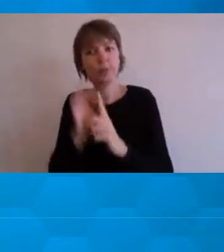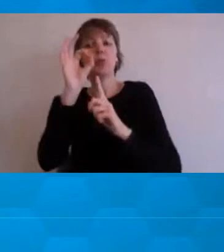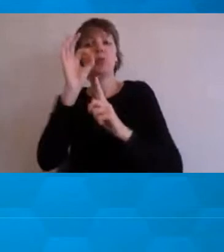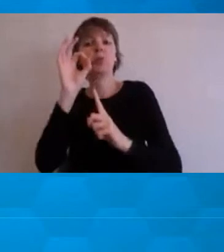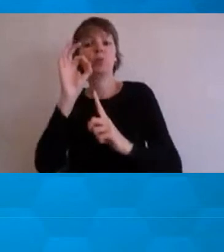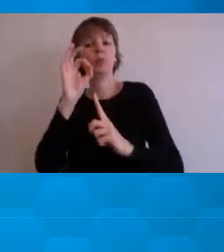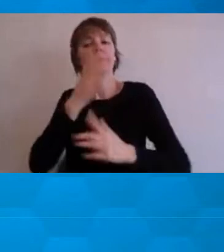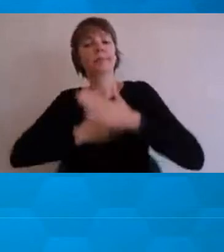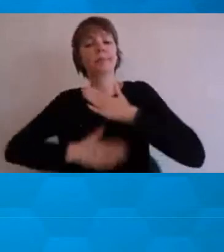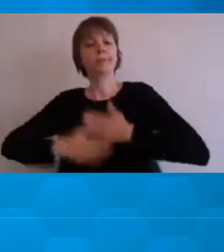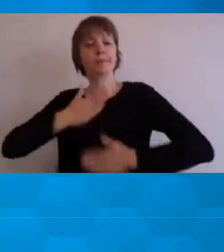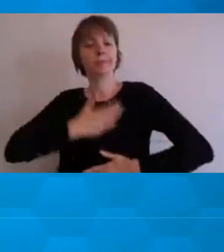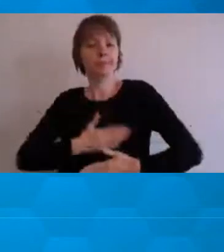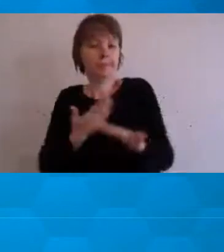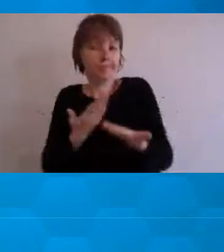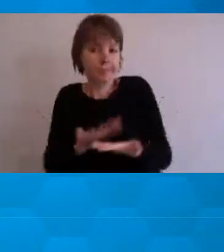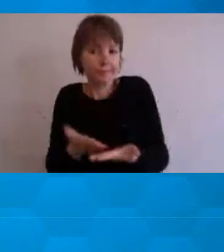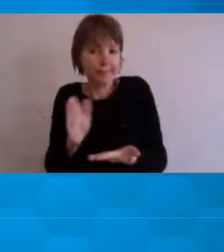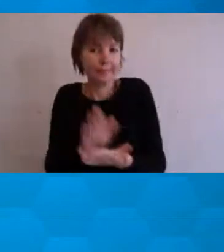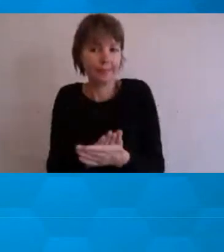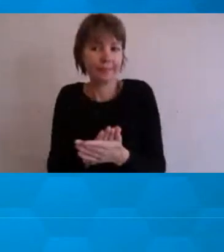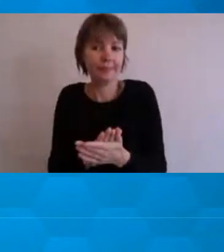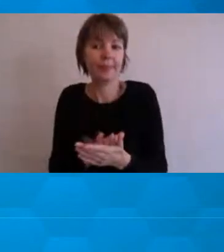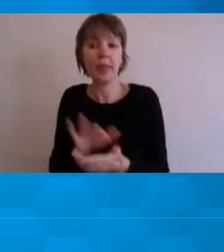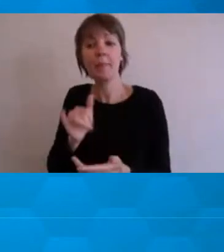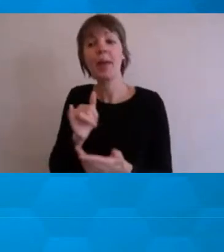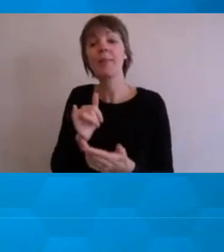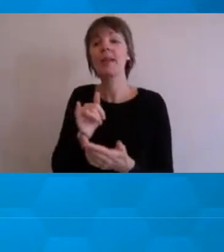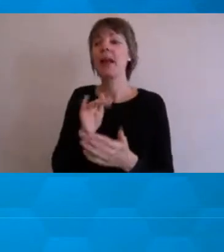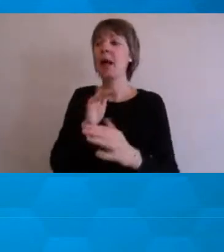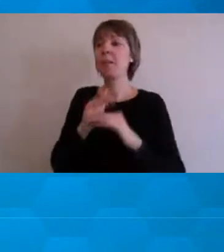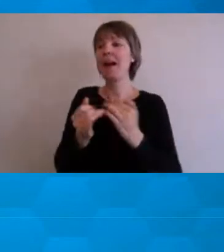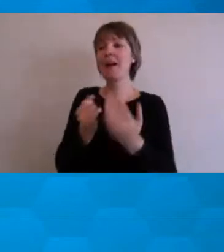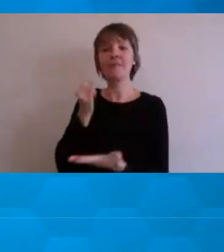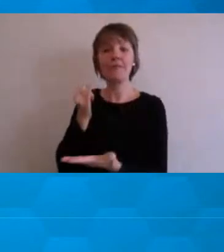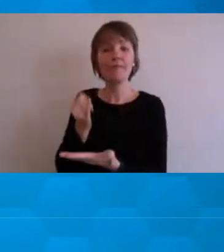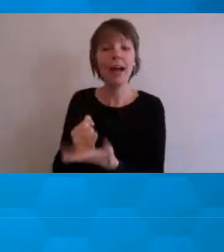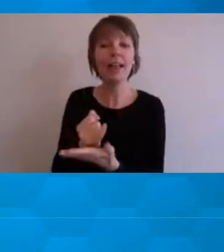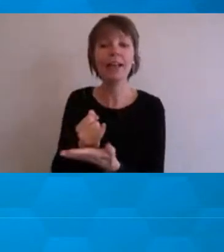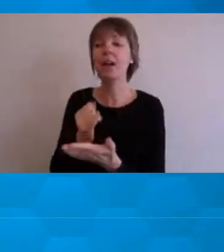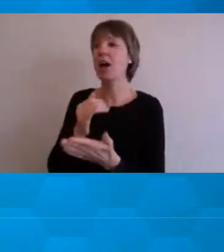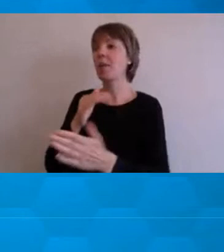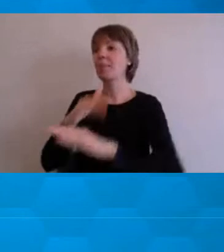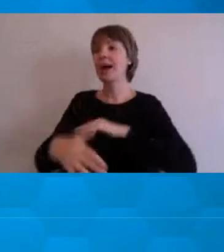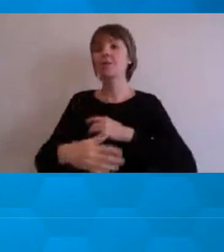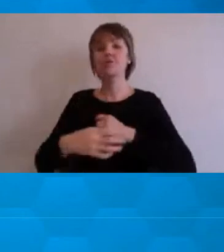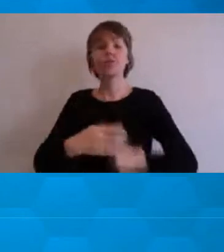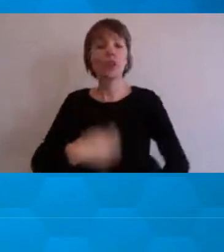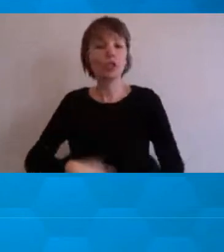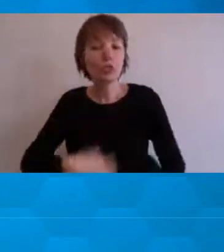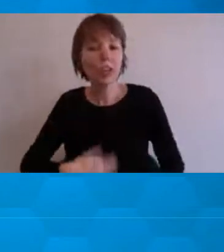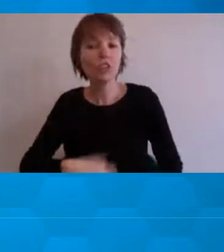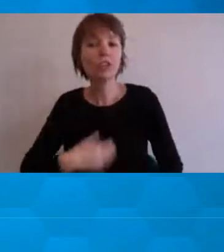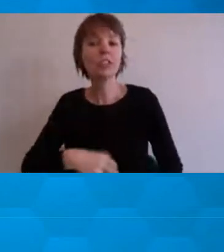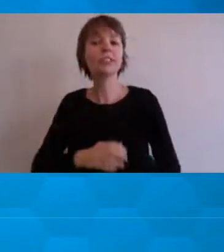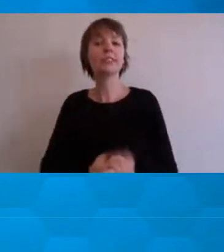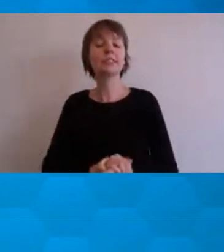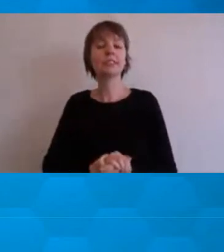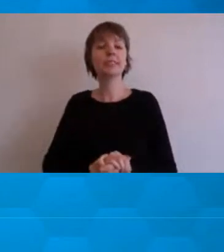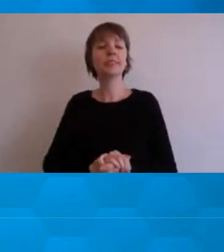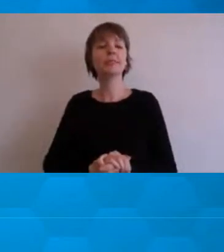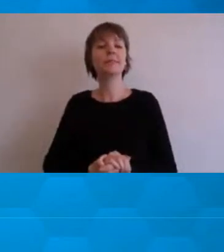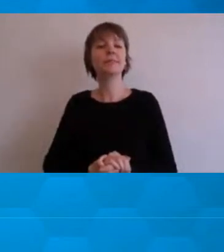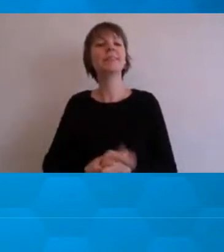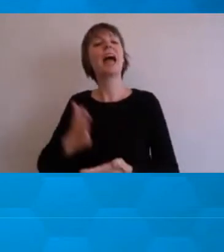deal with this? can be with failure. It can be with frustration. So this is really the message that I want to send is just